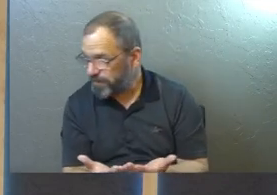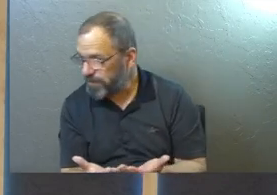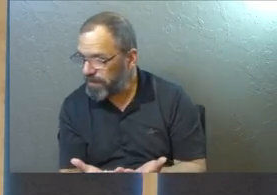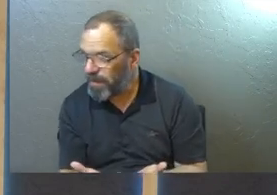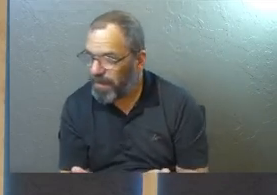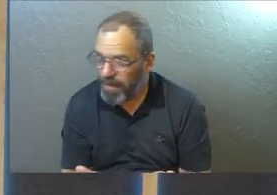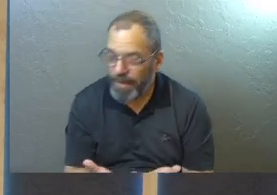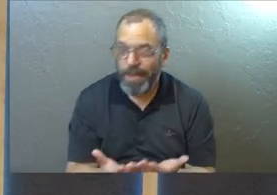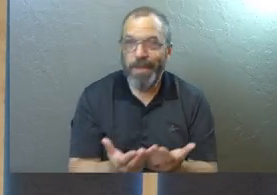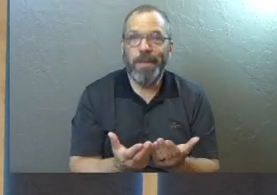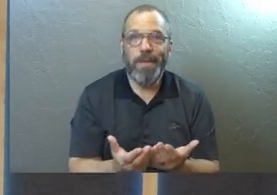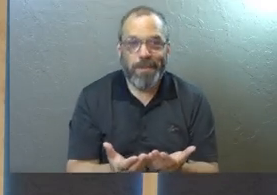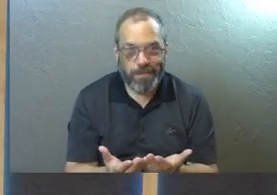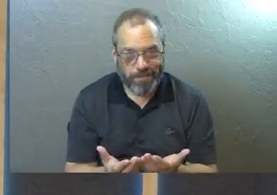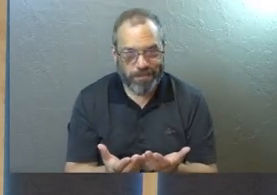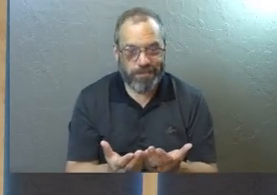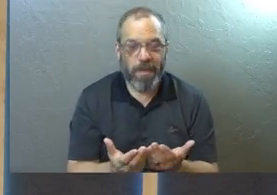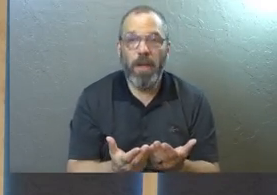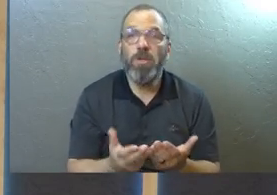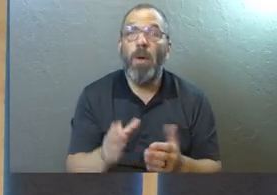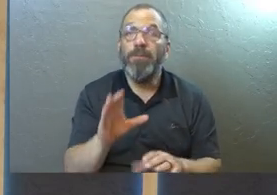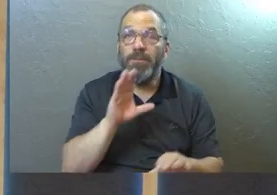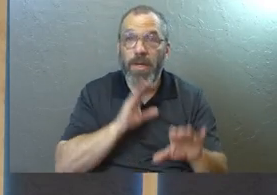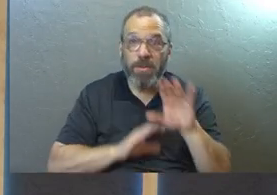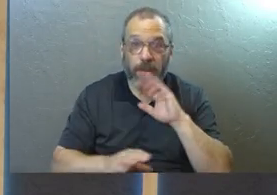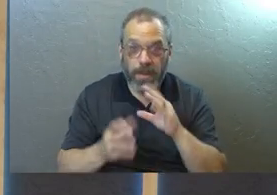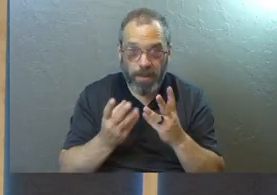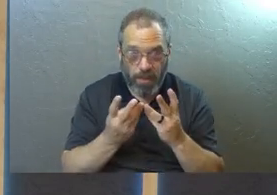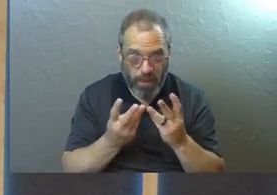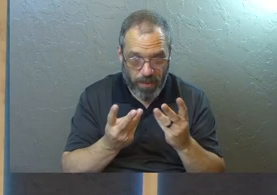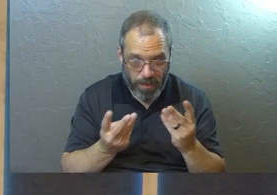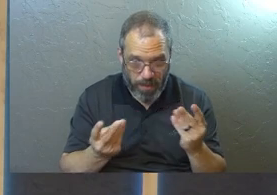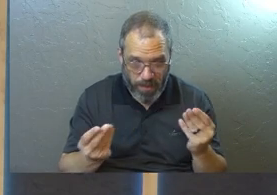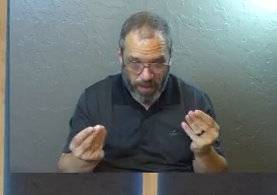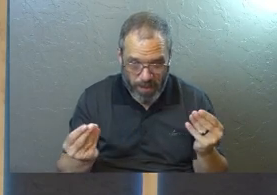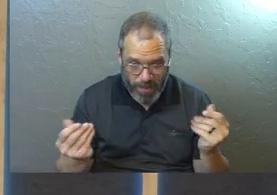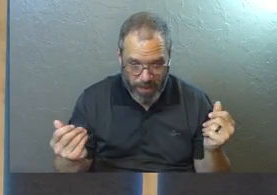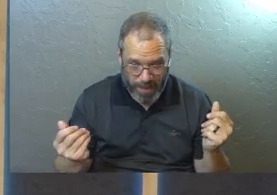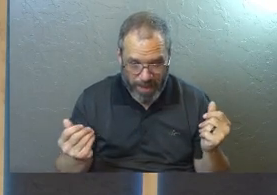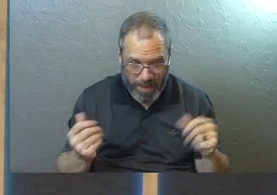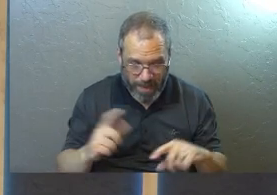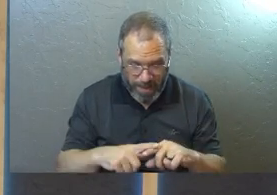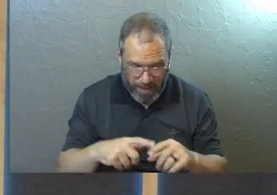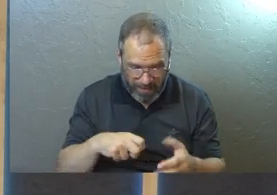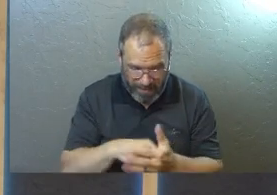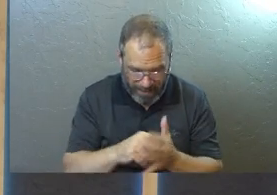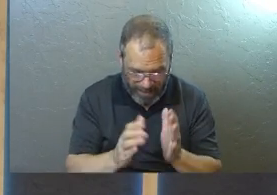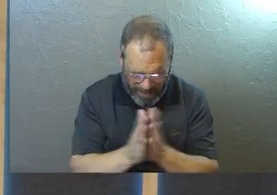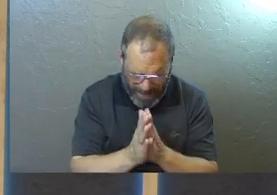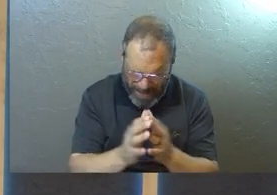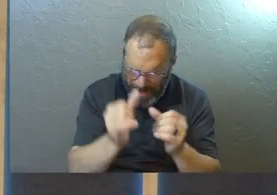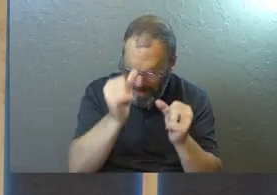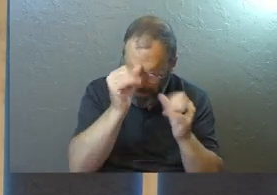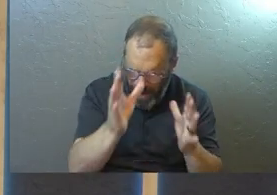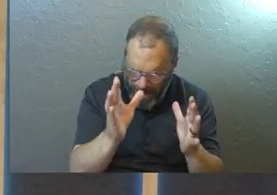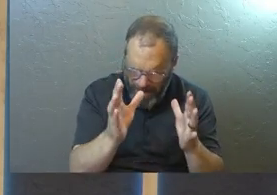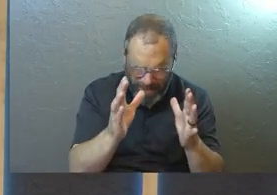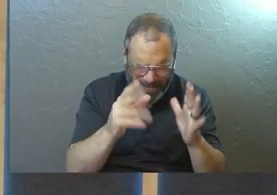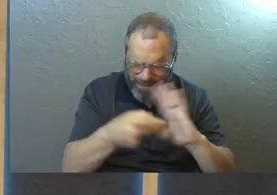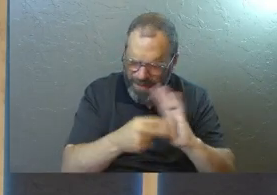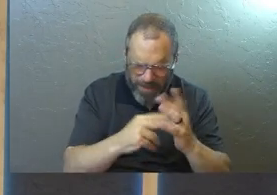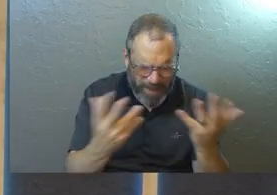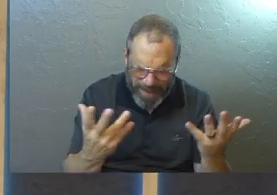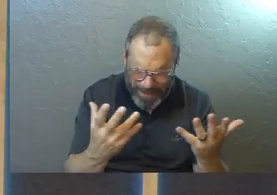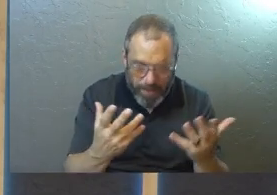And after some of the frustration passed and you're there and, and I start praying and asking God what all this means.